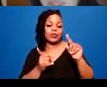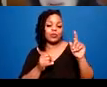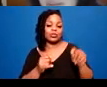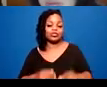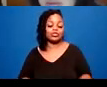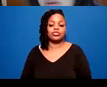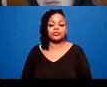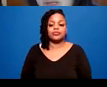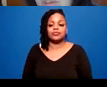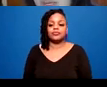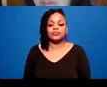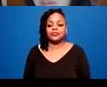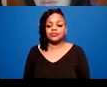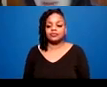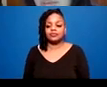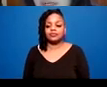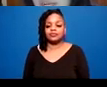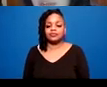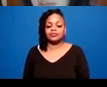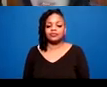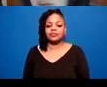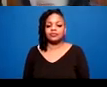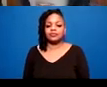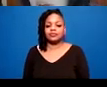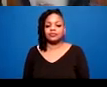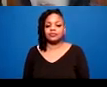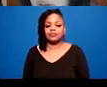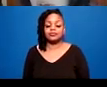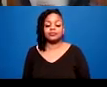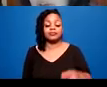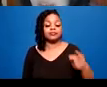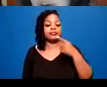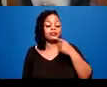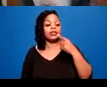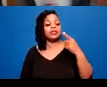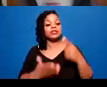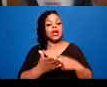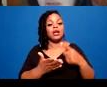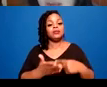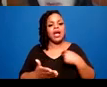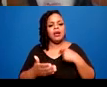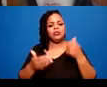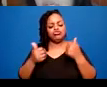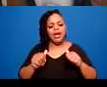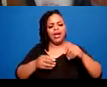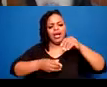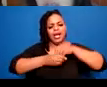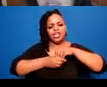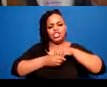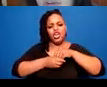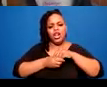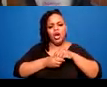sometimes when I'm trying to compartmentalize to help myself with vicarious trauma, I also wonder